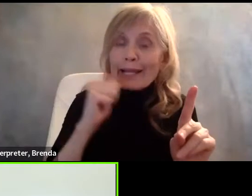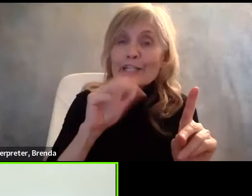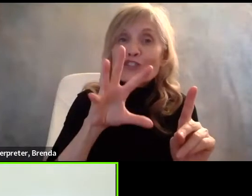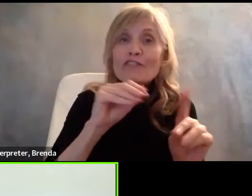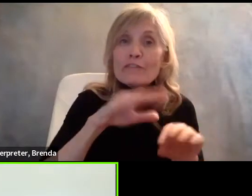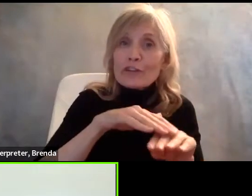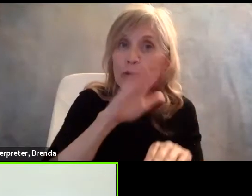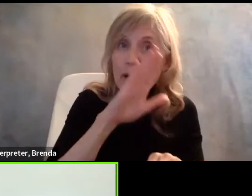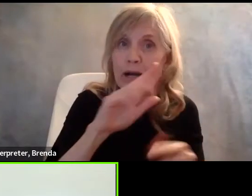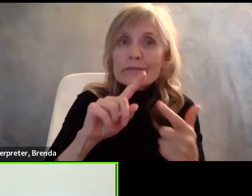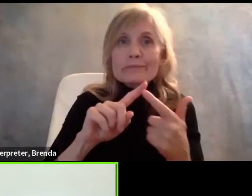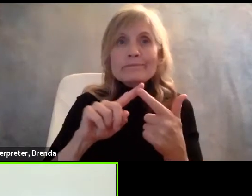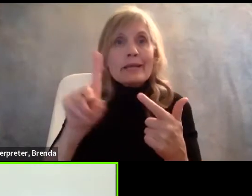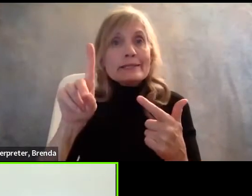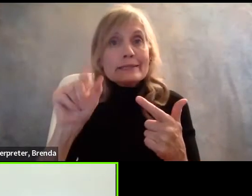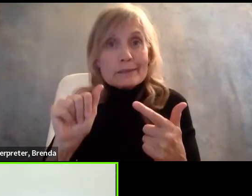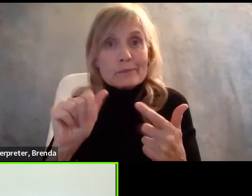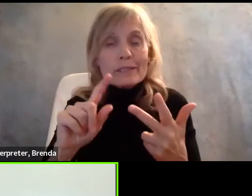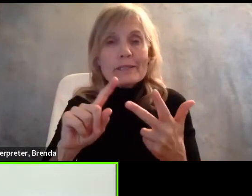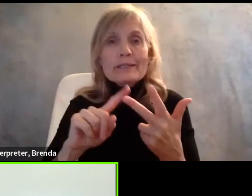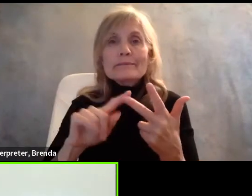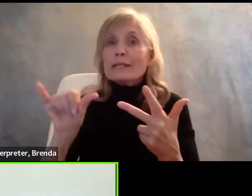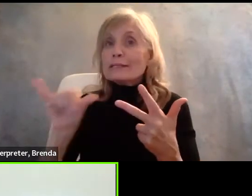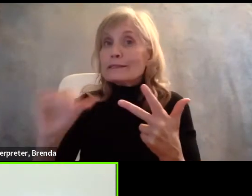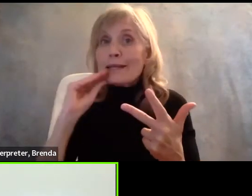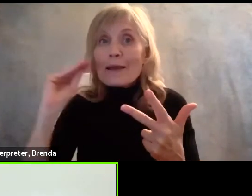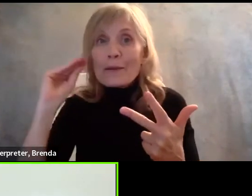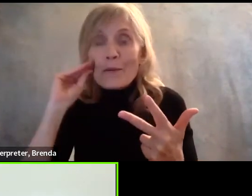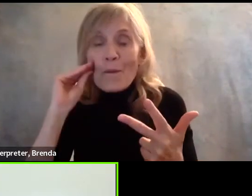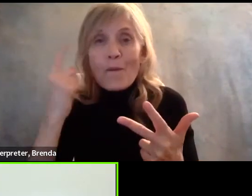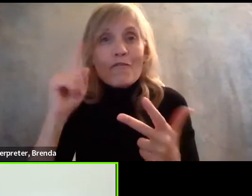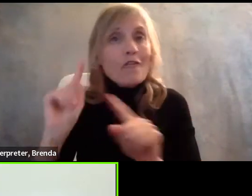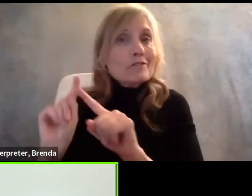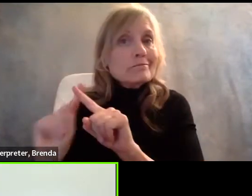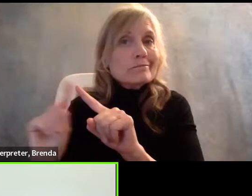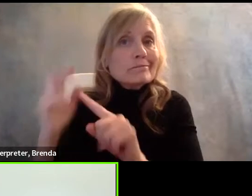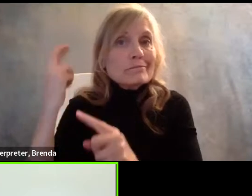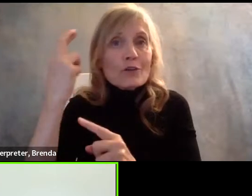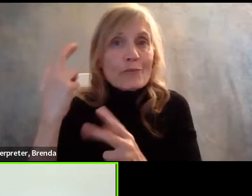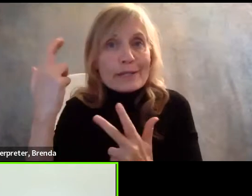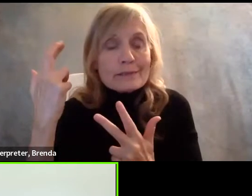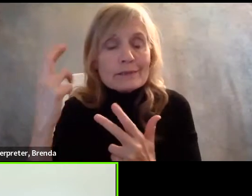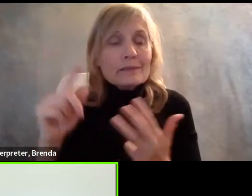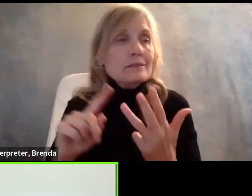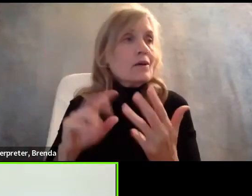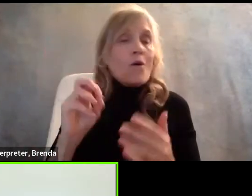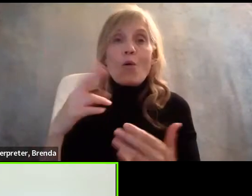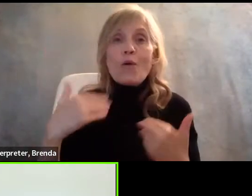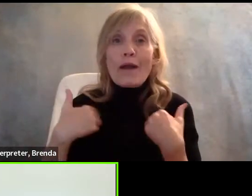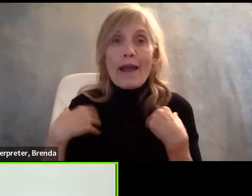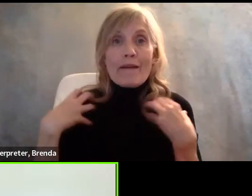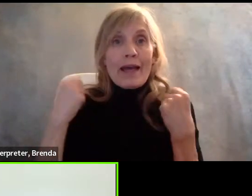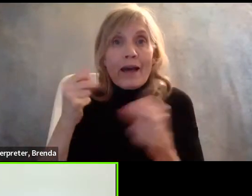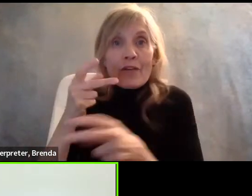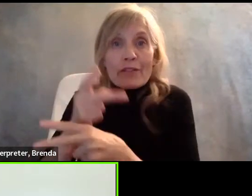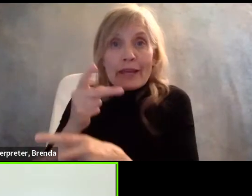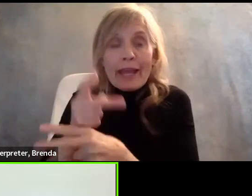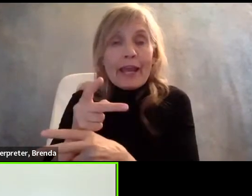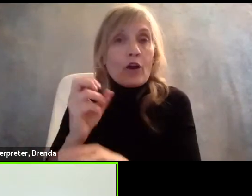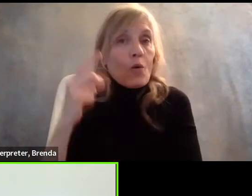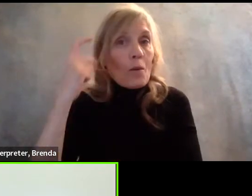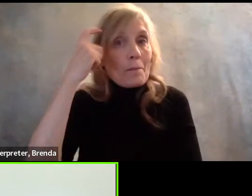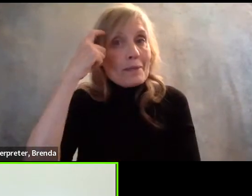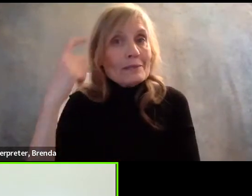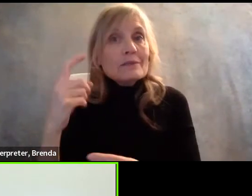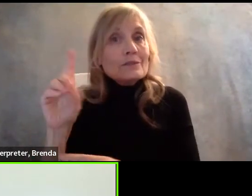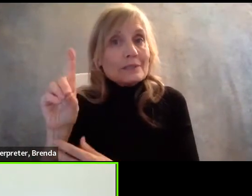people who have stayed home for a variety of reasons or who have some kind of health care or mental disability